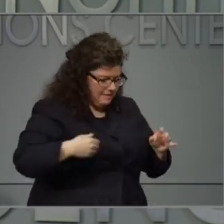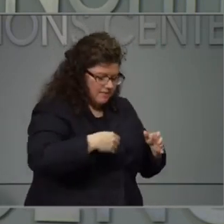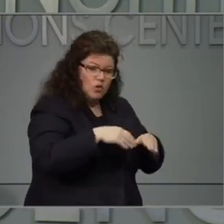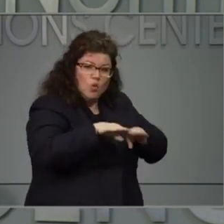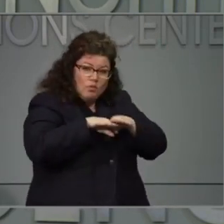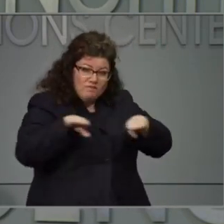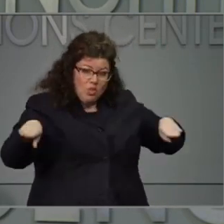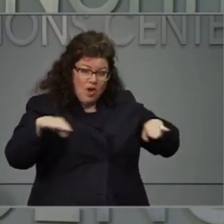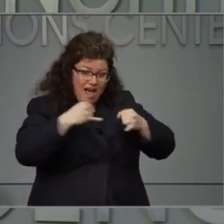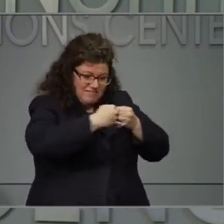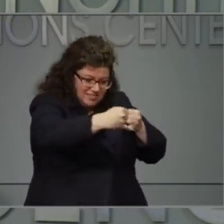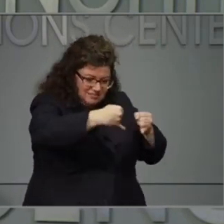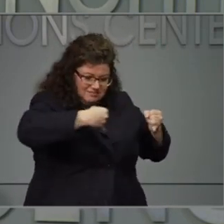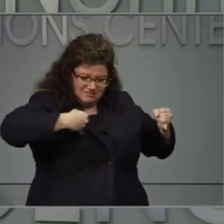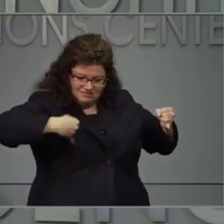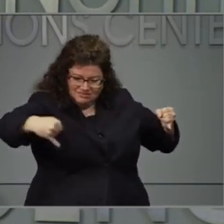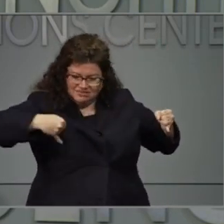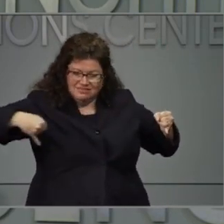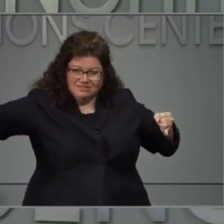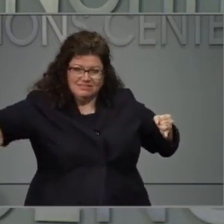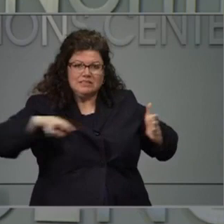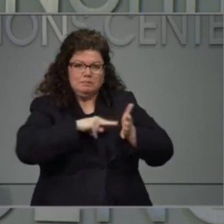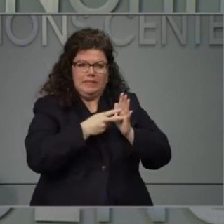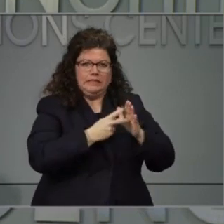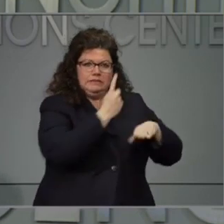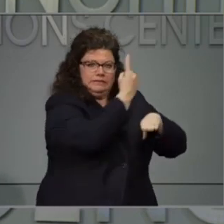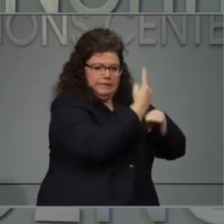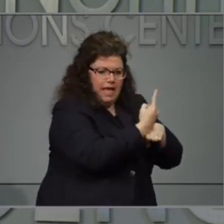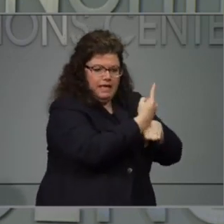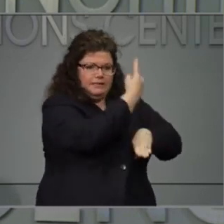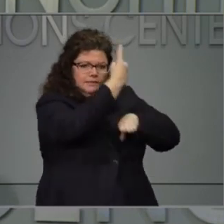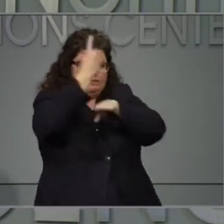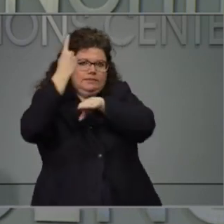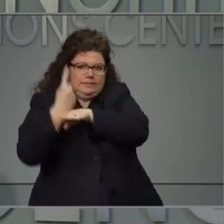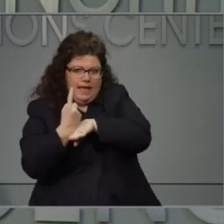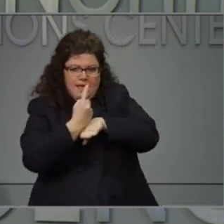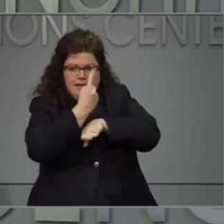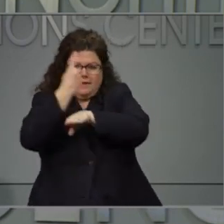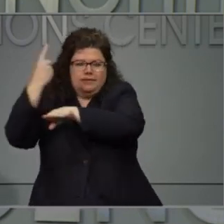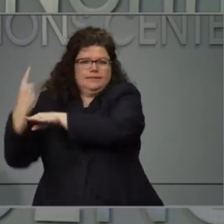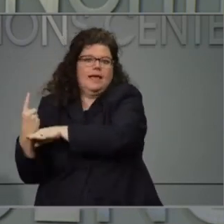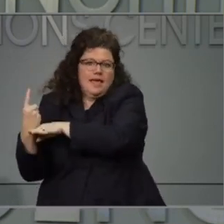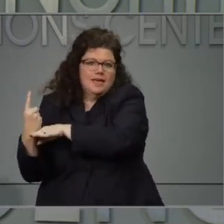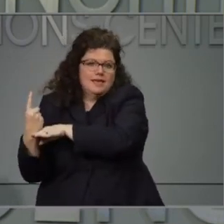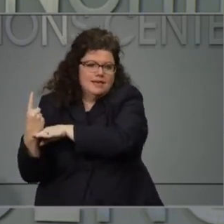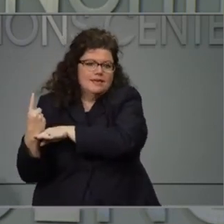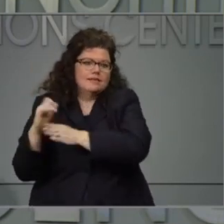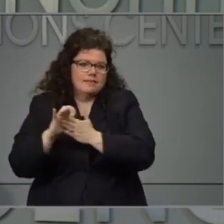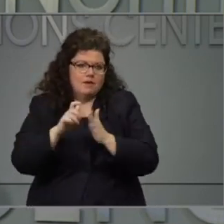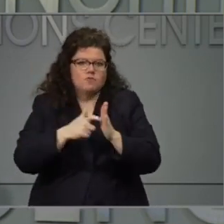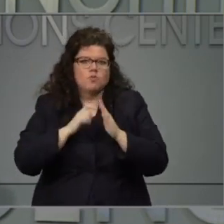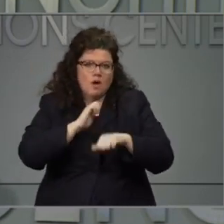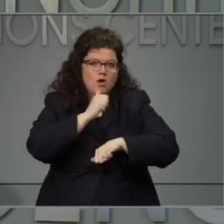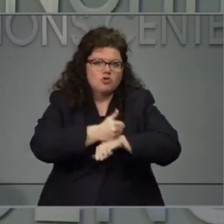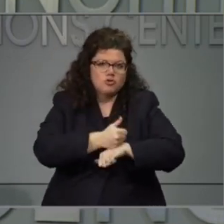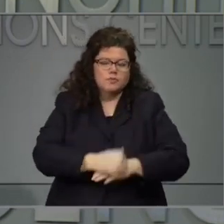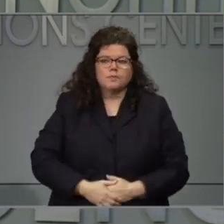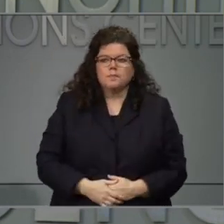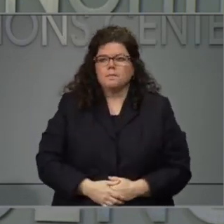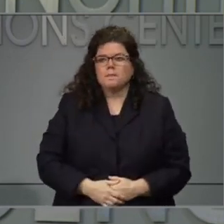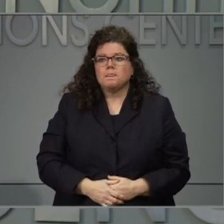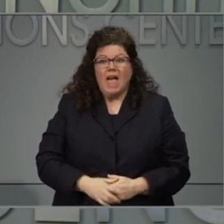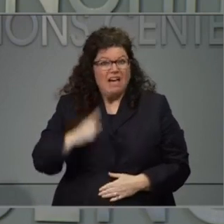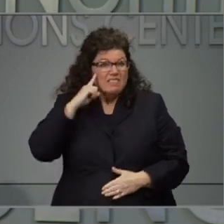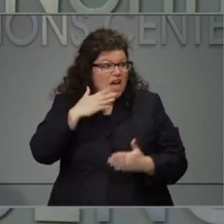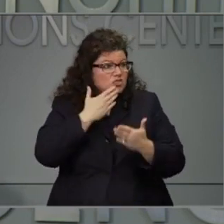six feet apart. So people standing in line would have to be at a social distance. I think this is a positive